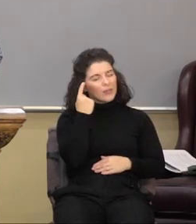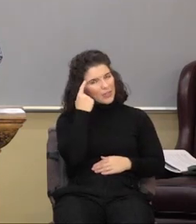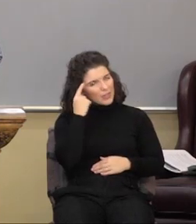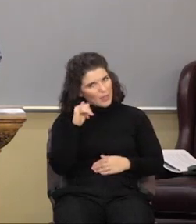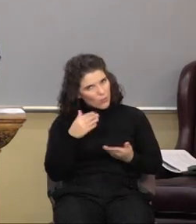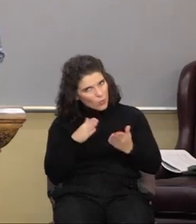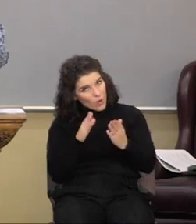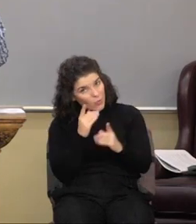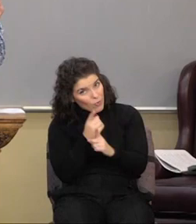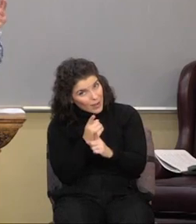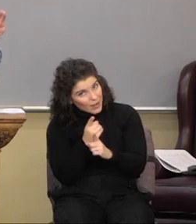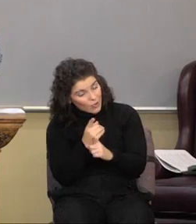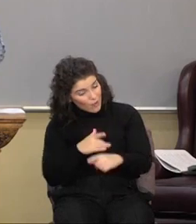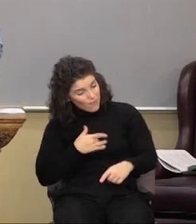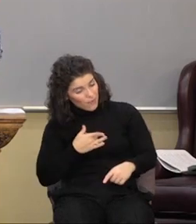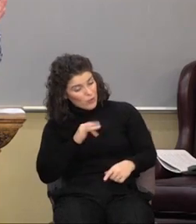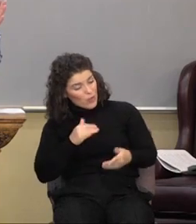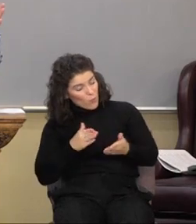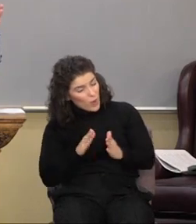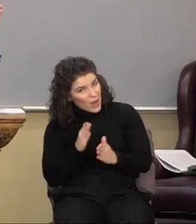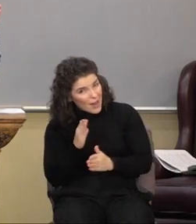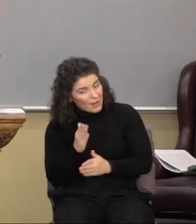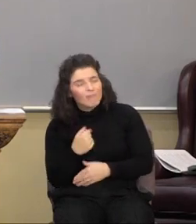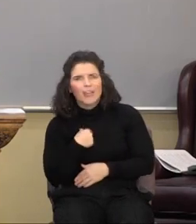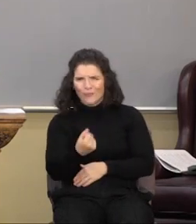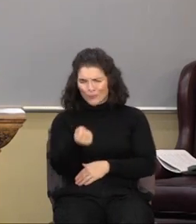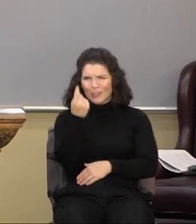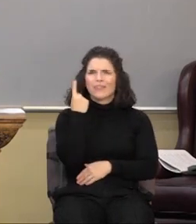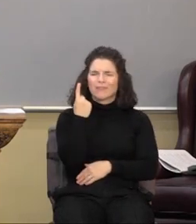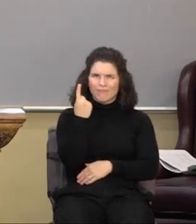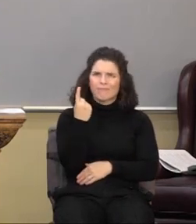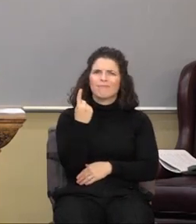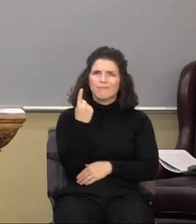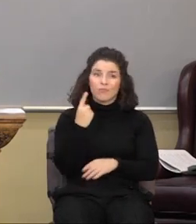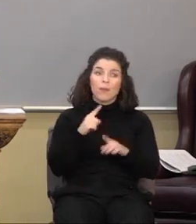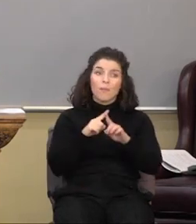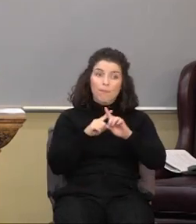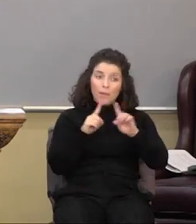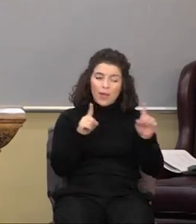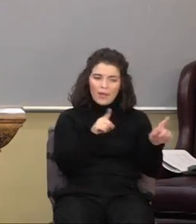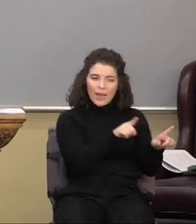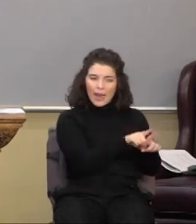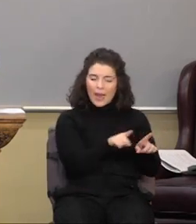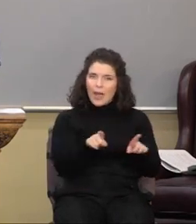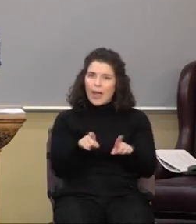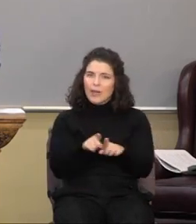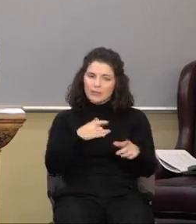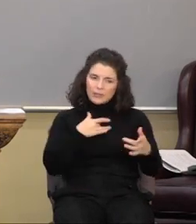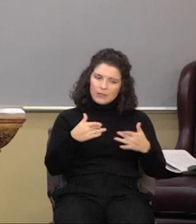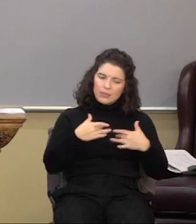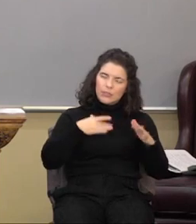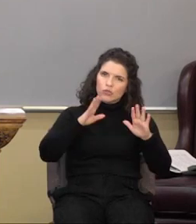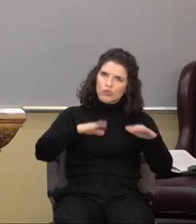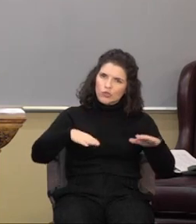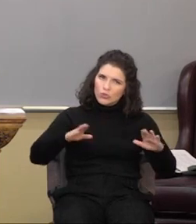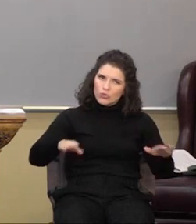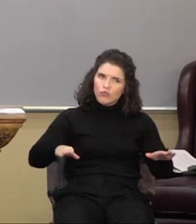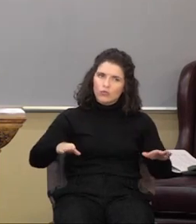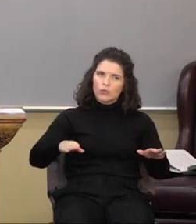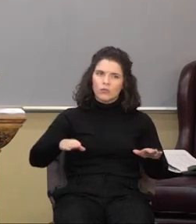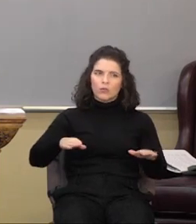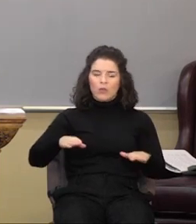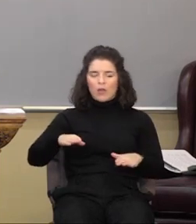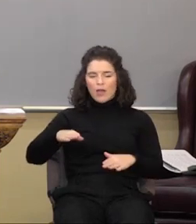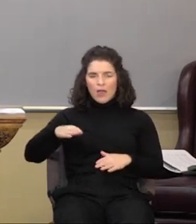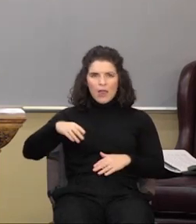we? I don't always feel that way. I understand that. But as dear children, verse 2, and walk